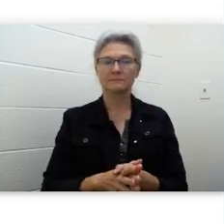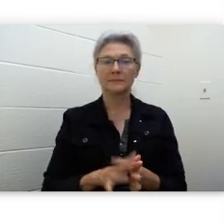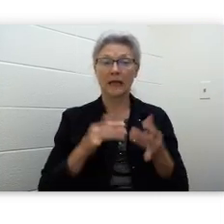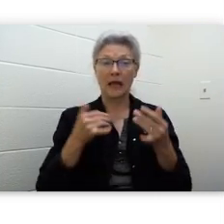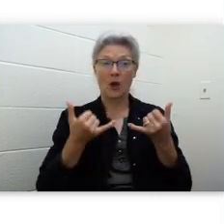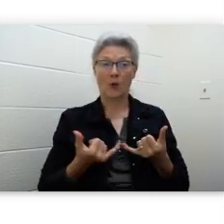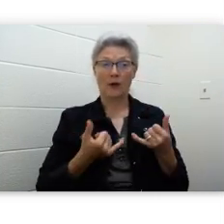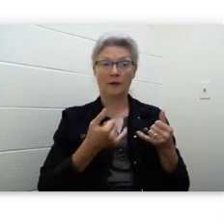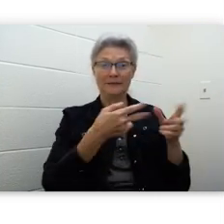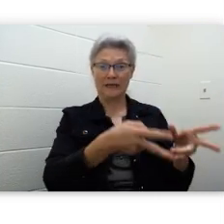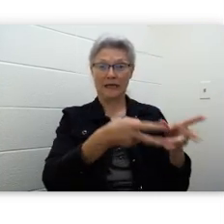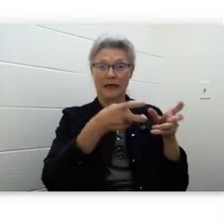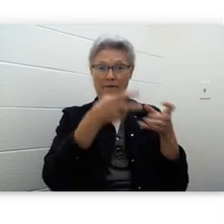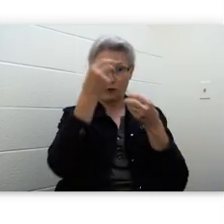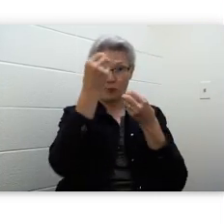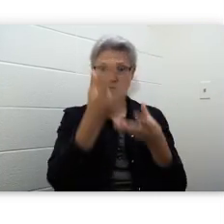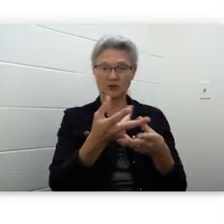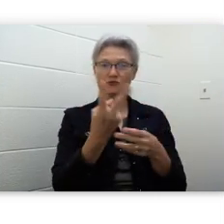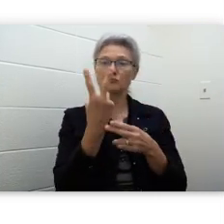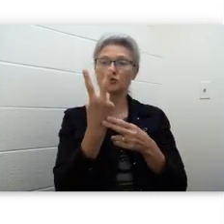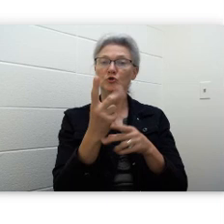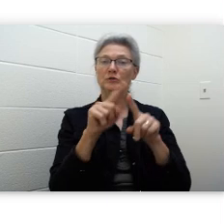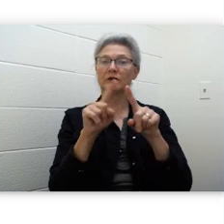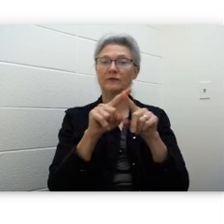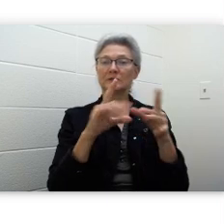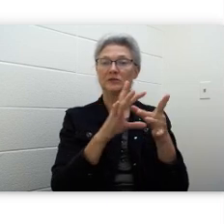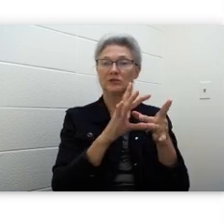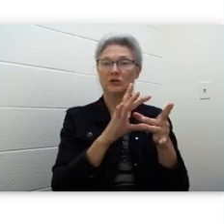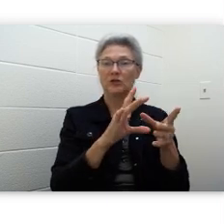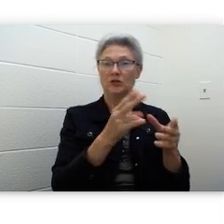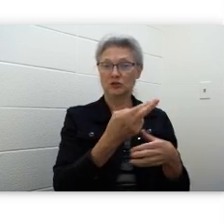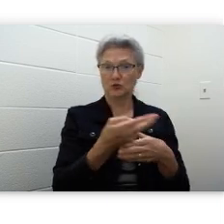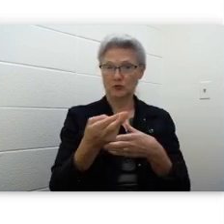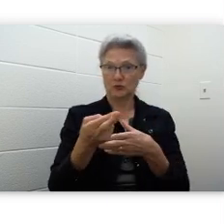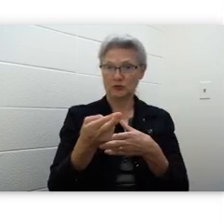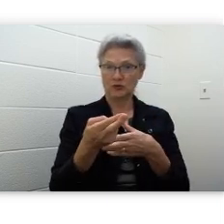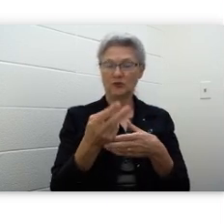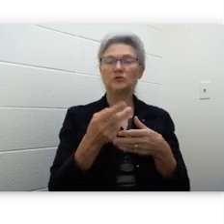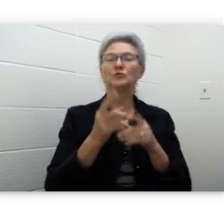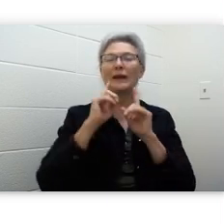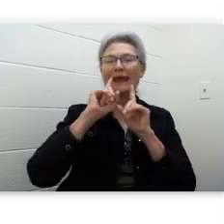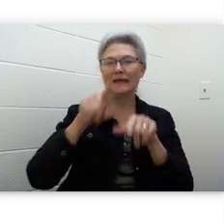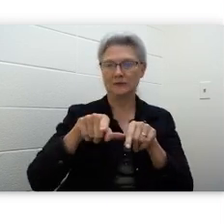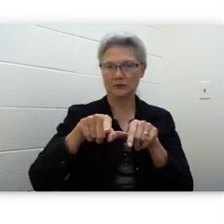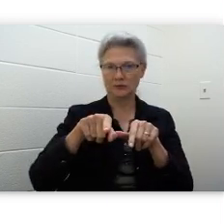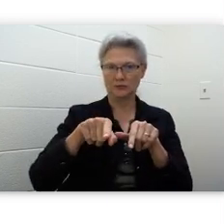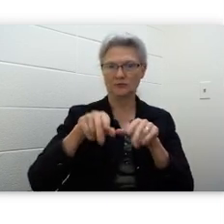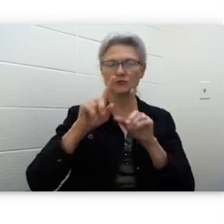Today we're taking information from two different sources to answer a question.